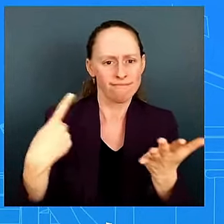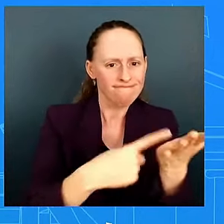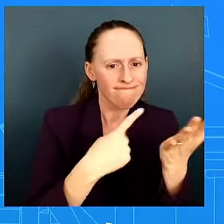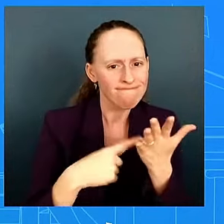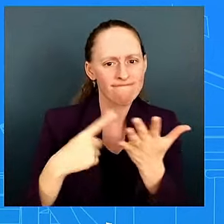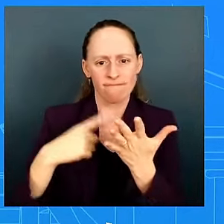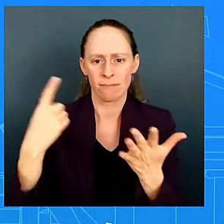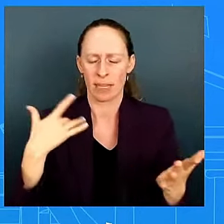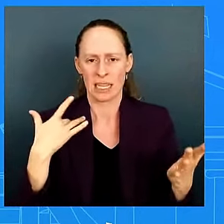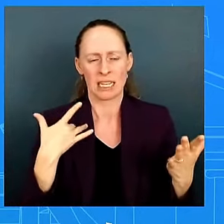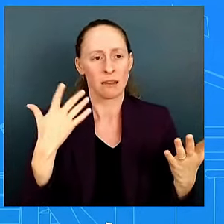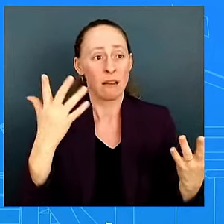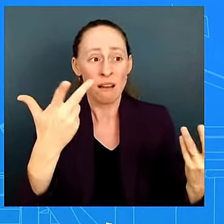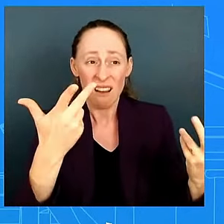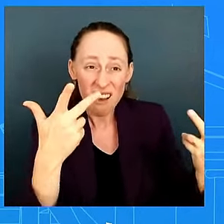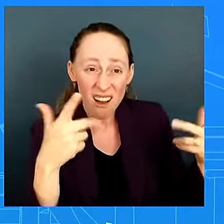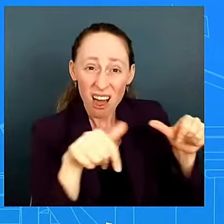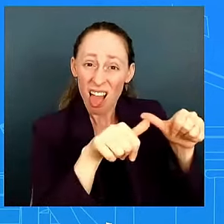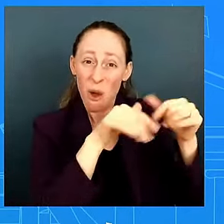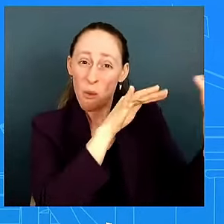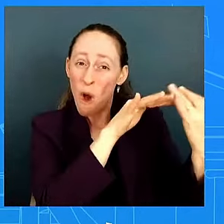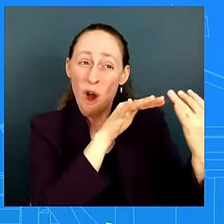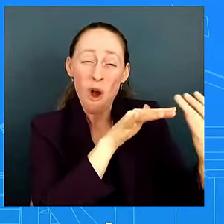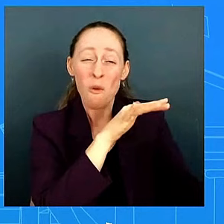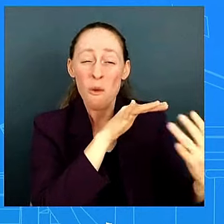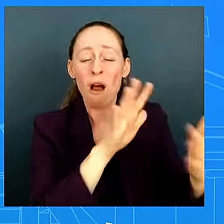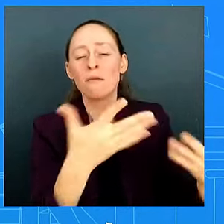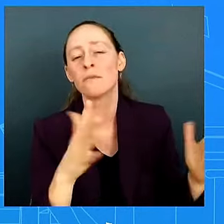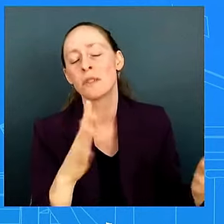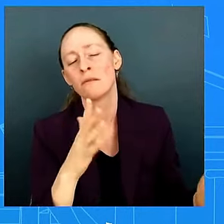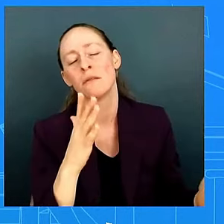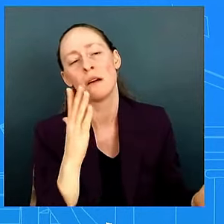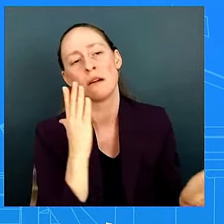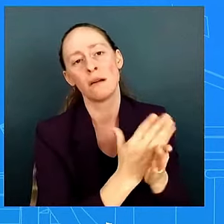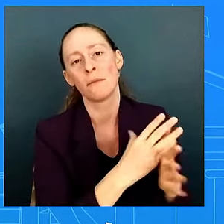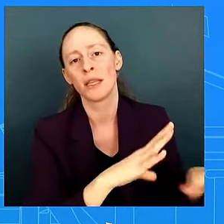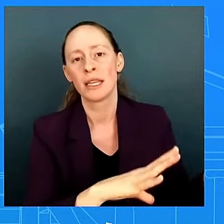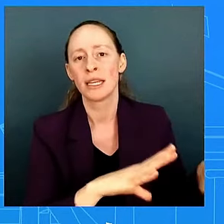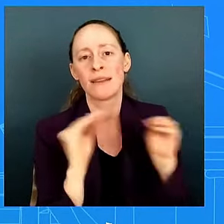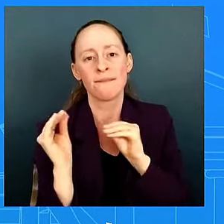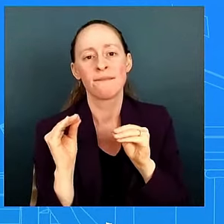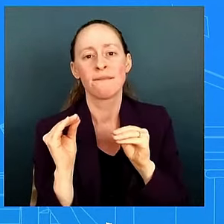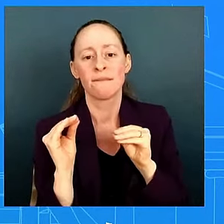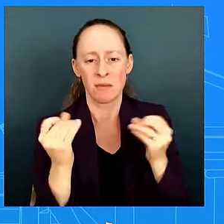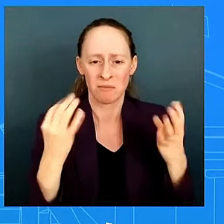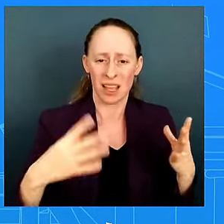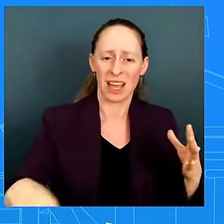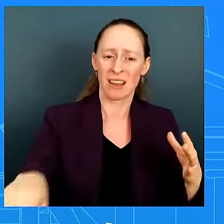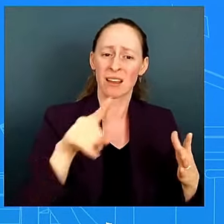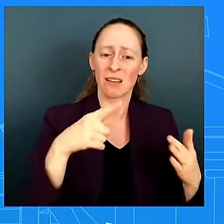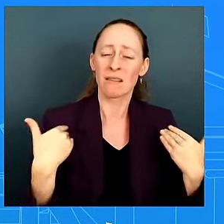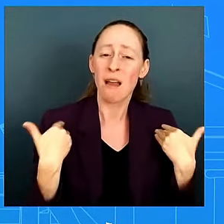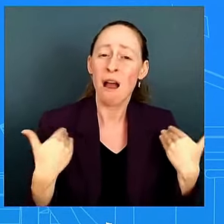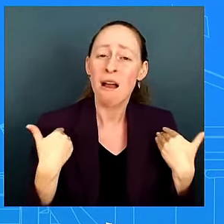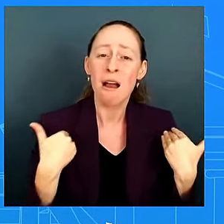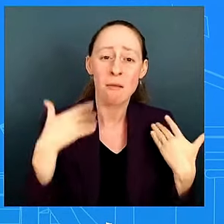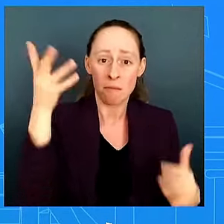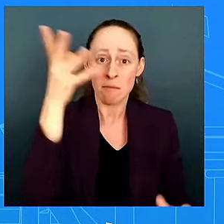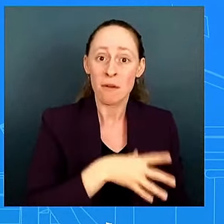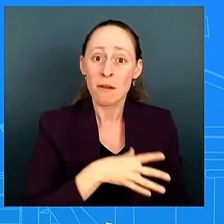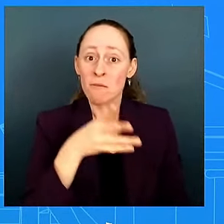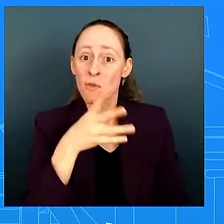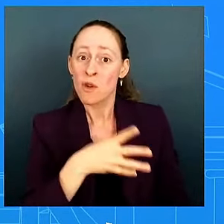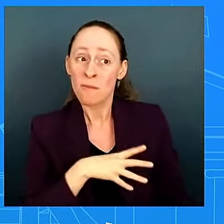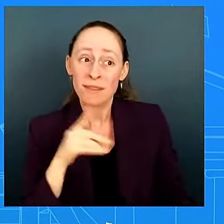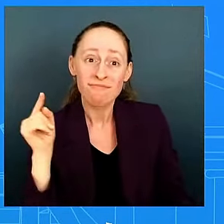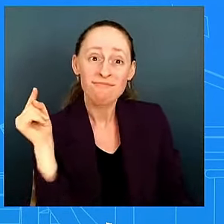war he wanted to make sure that we stop putting our young women and men in harm's way and that is a difficult decision to make